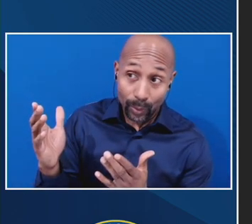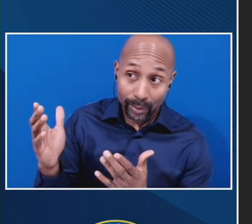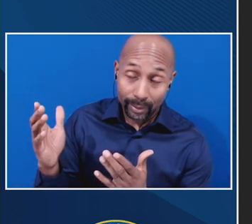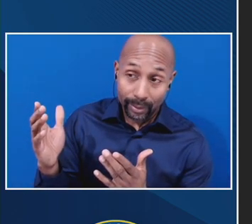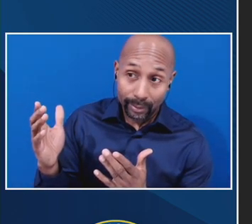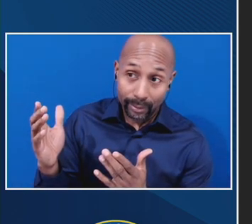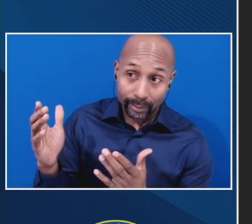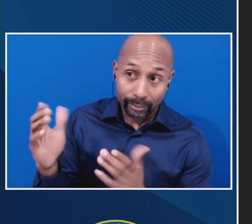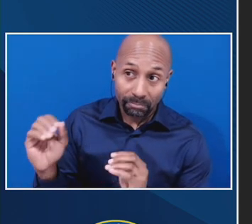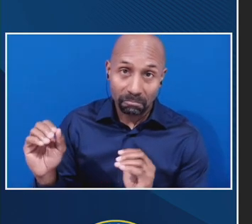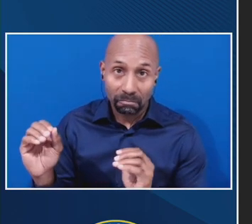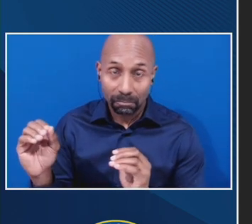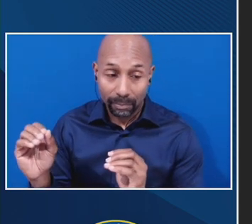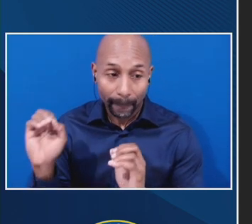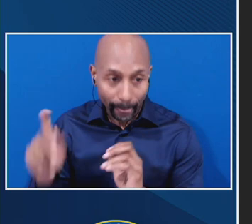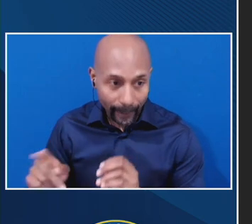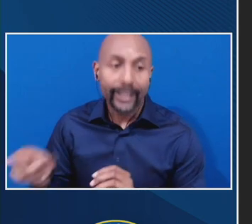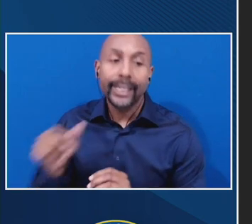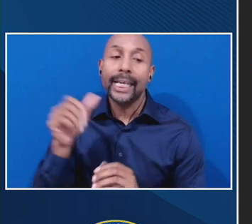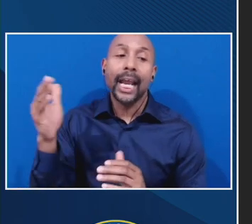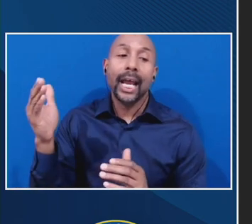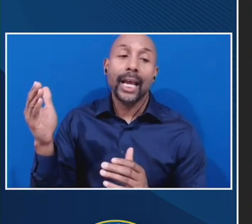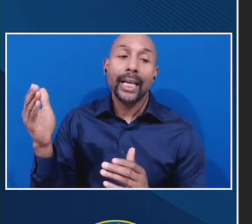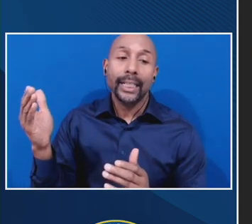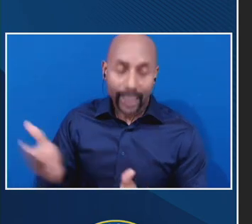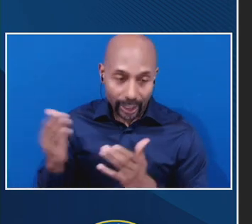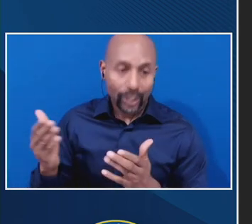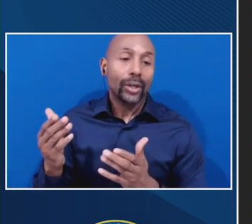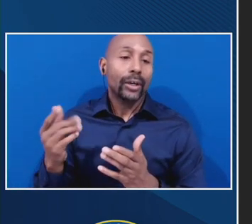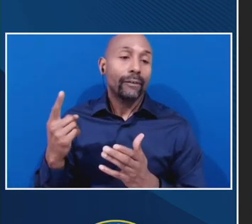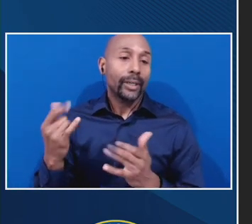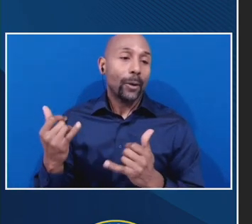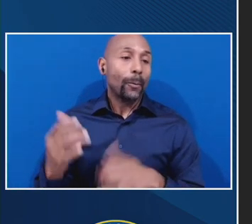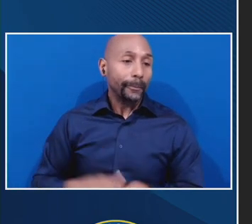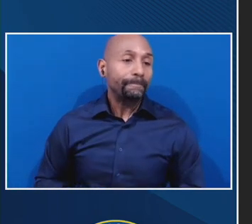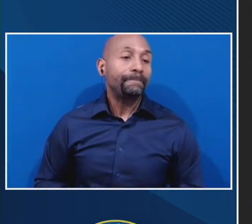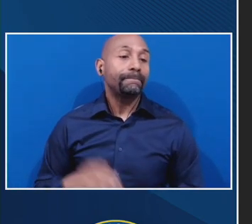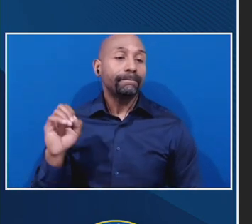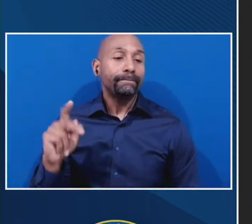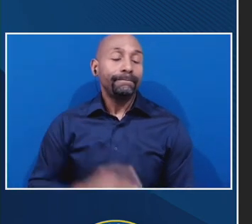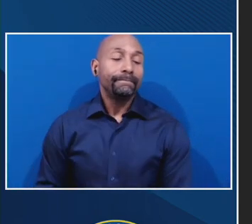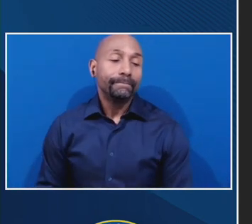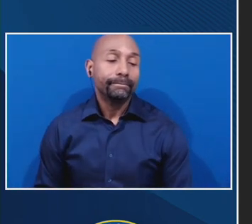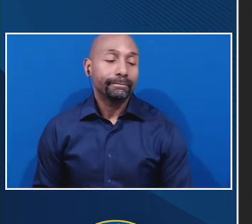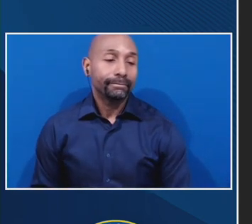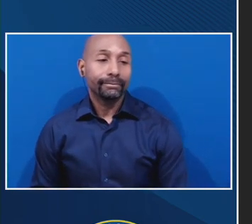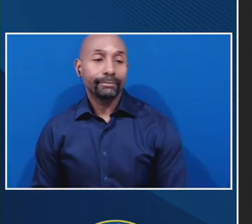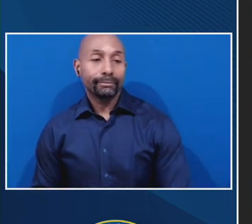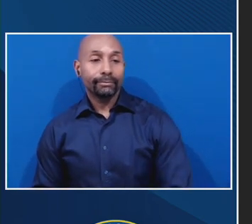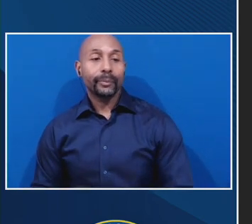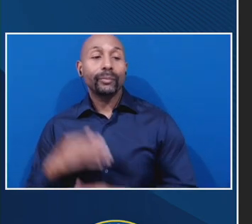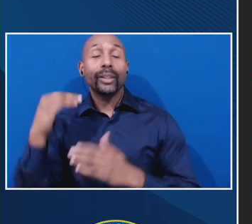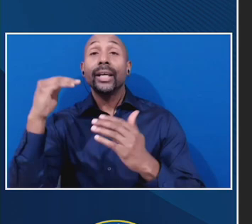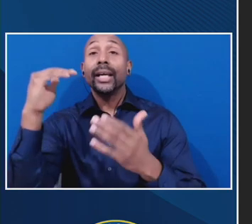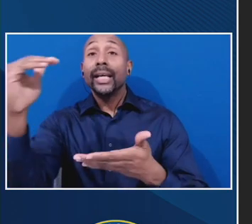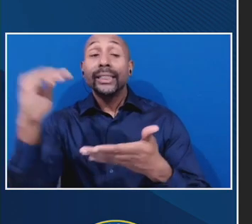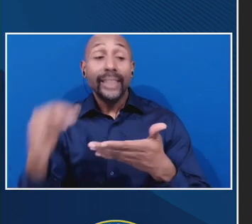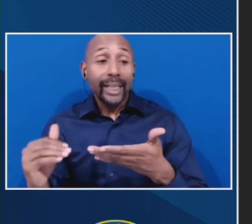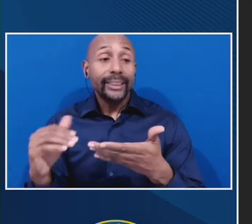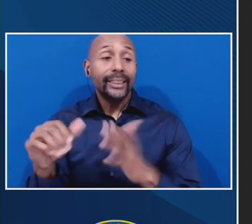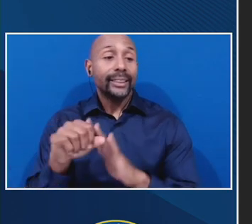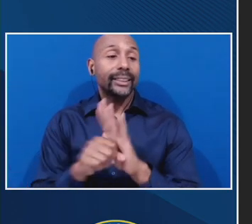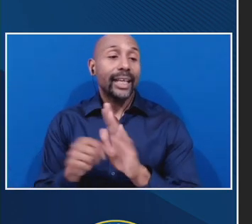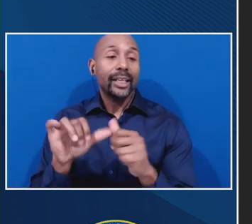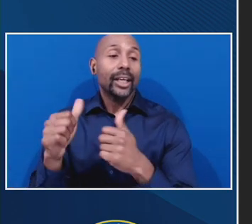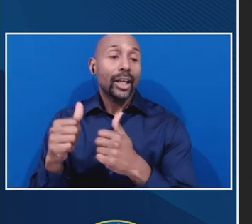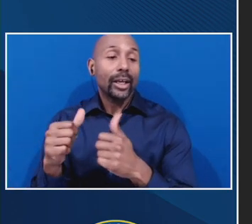Okay. He is not here at the moment. Okay. Next, we have our state attorney's general.